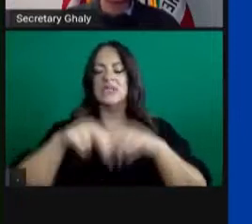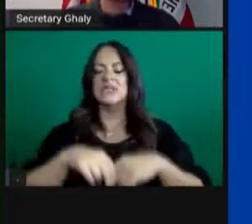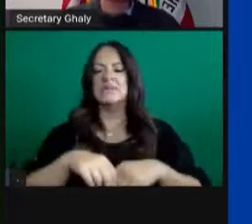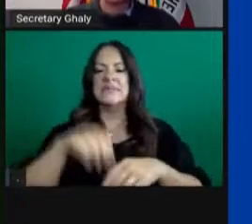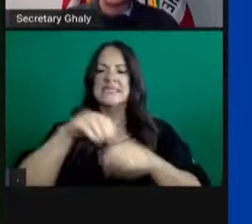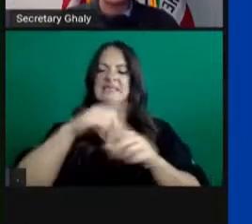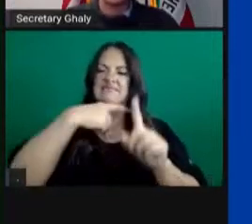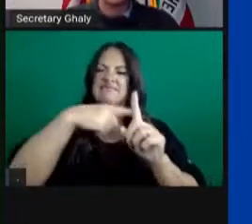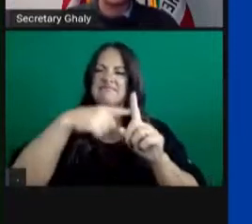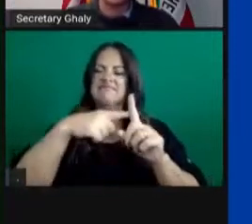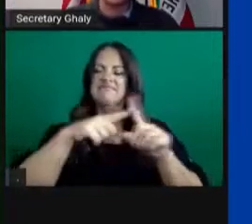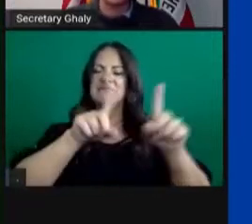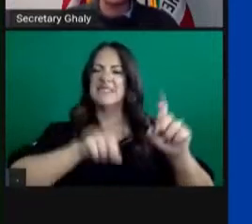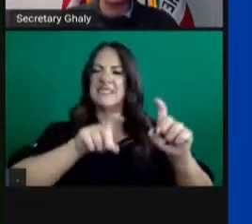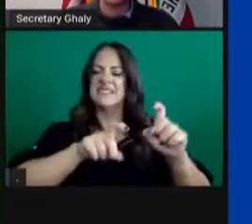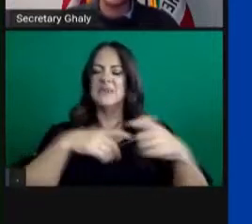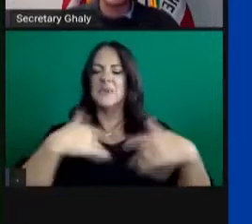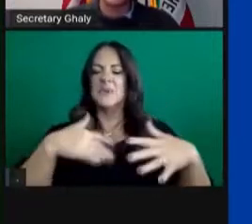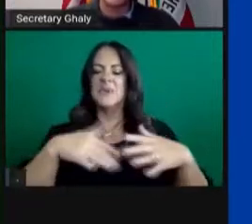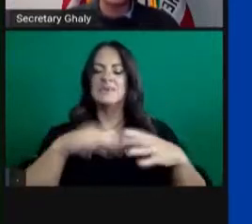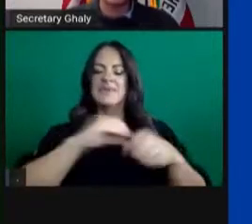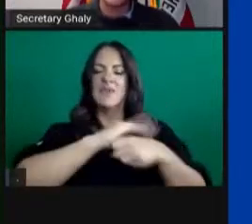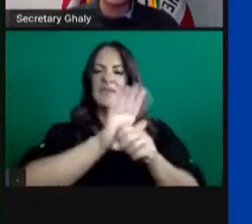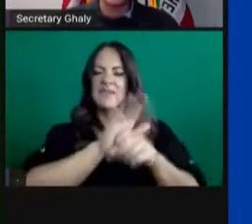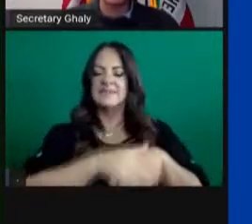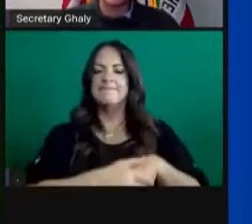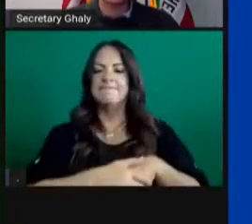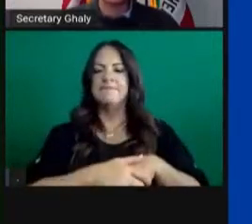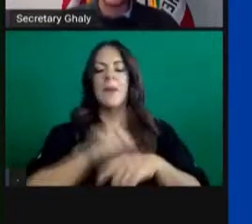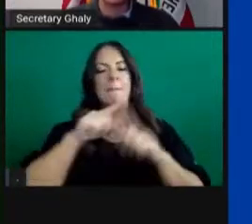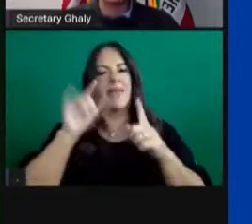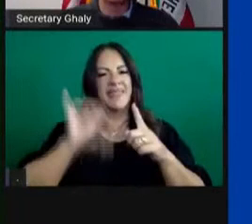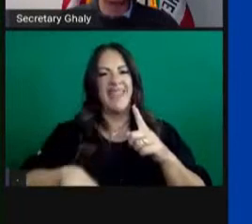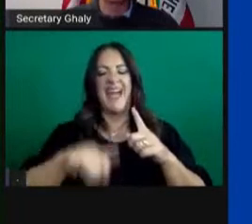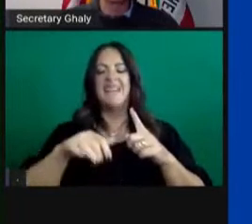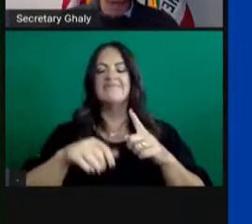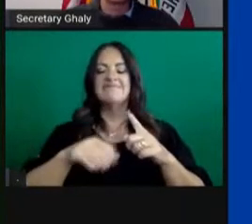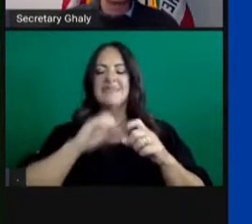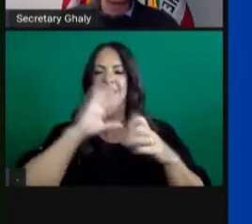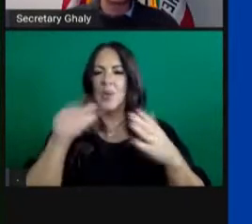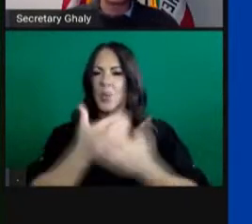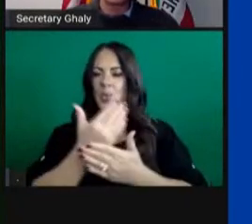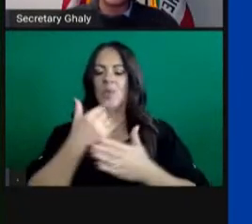which is something we've been highlighting for all of you over the last many days. Next slide.